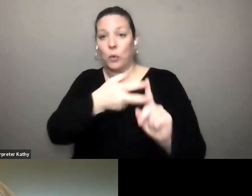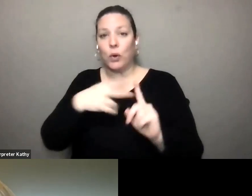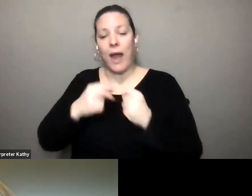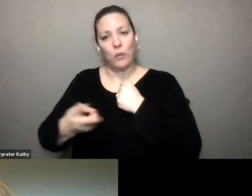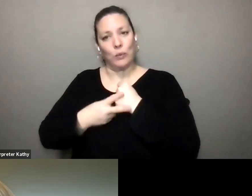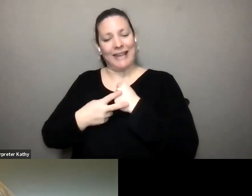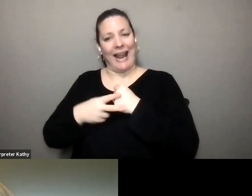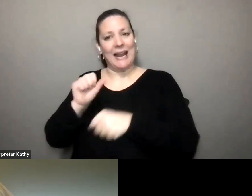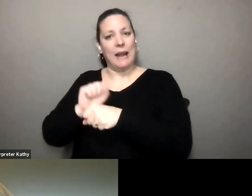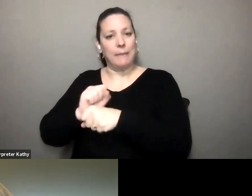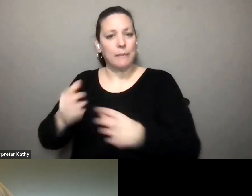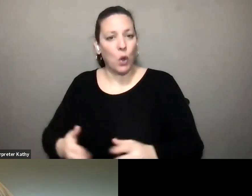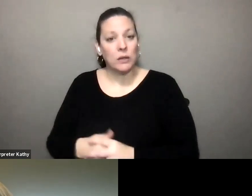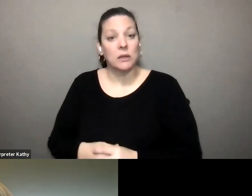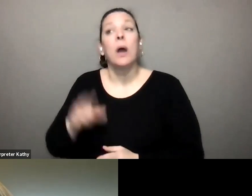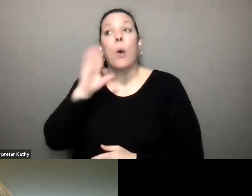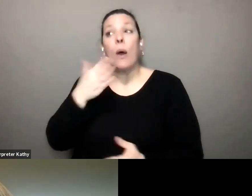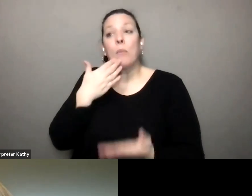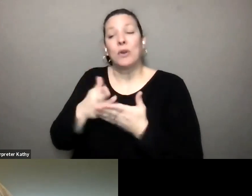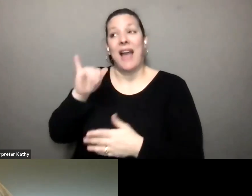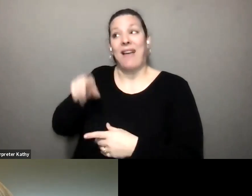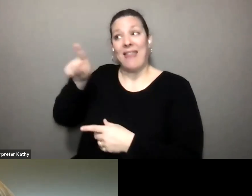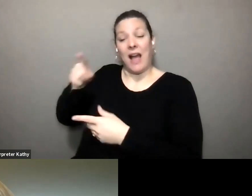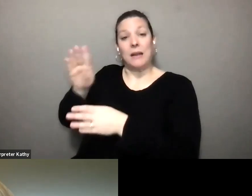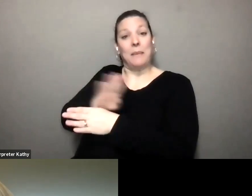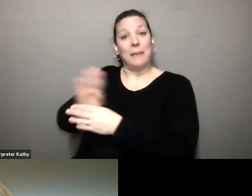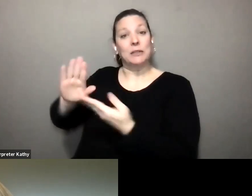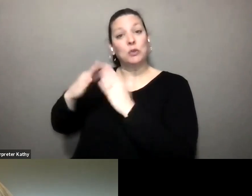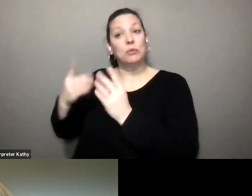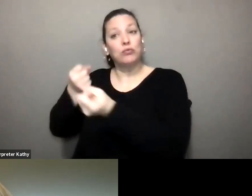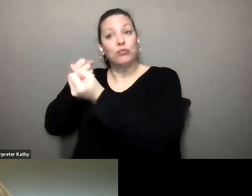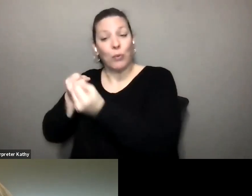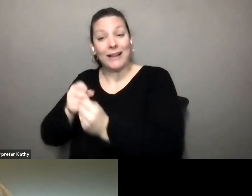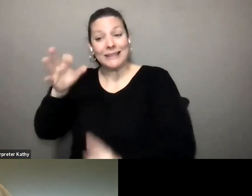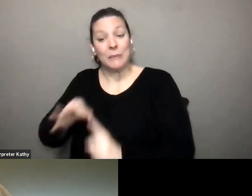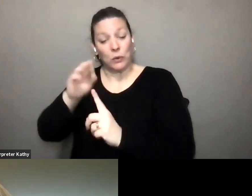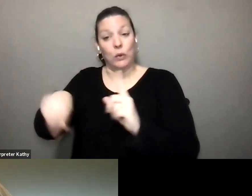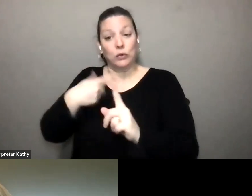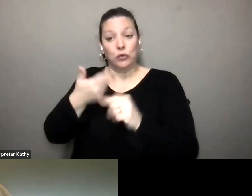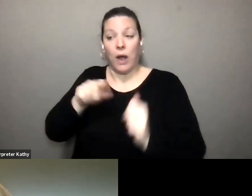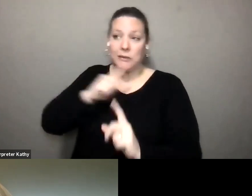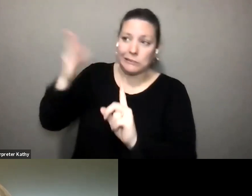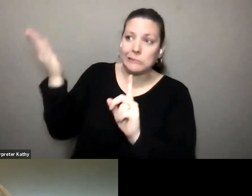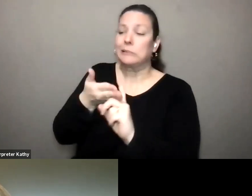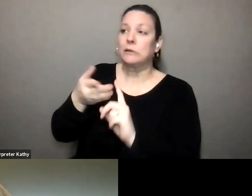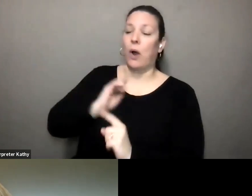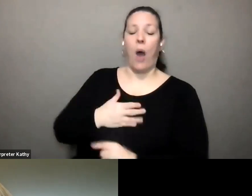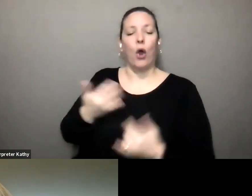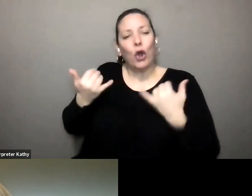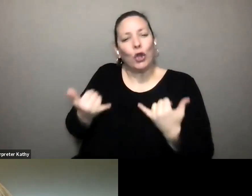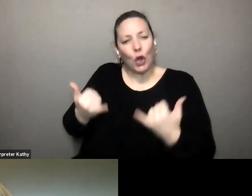employees it would be good to have the support of the business community especially when trying to appeal to our current legislature